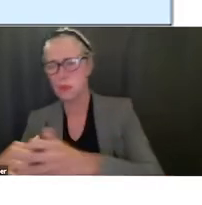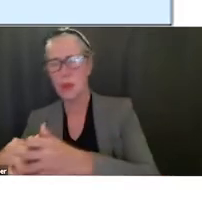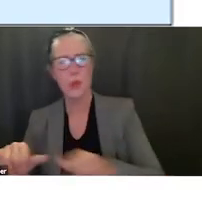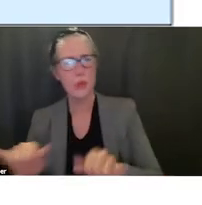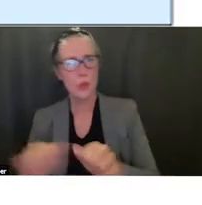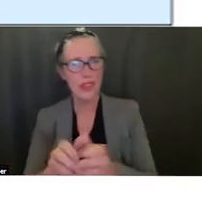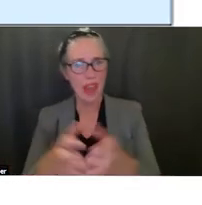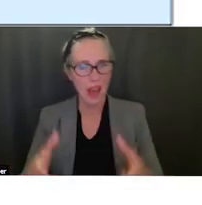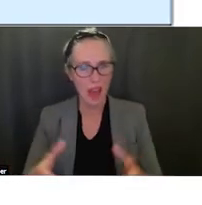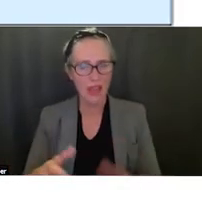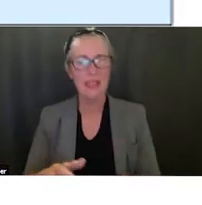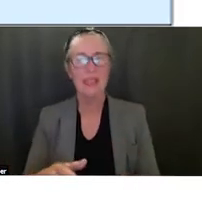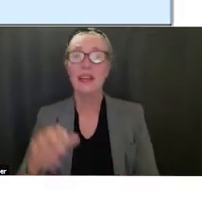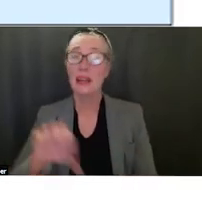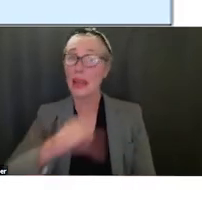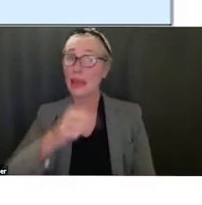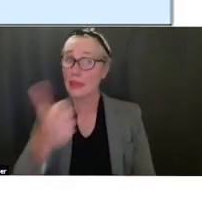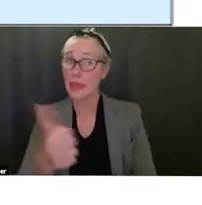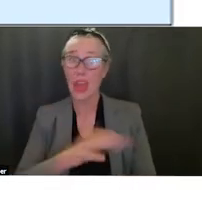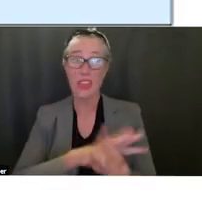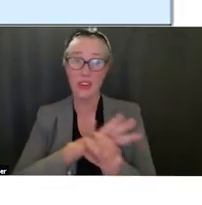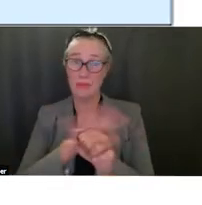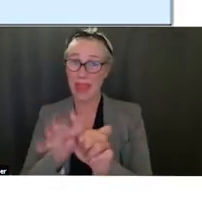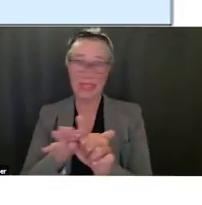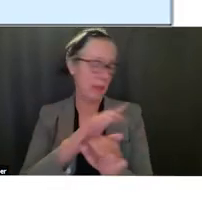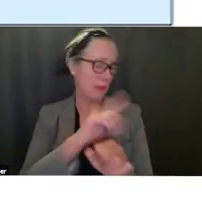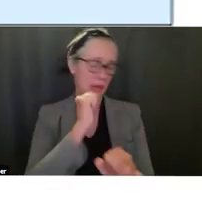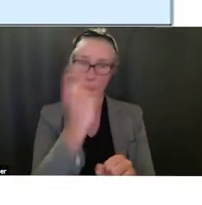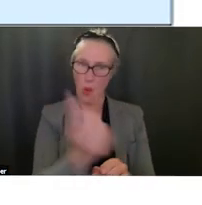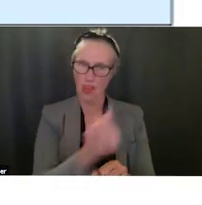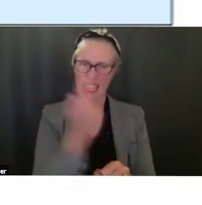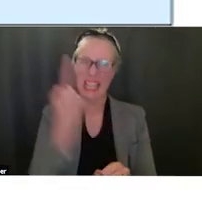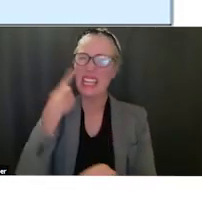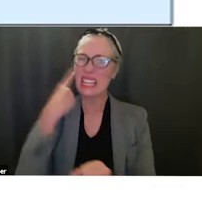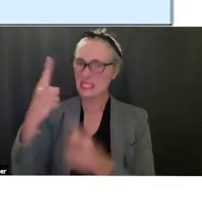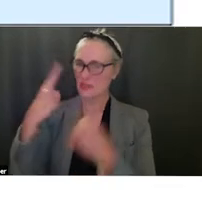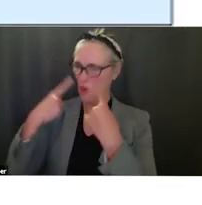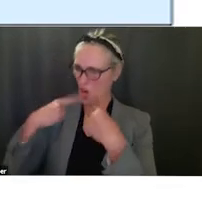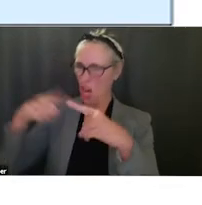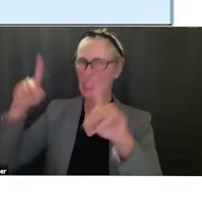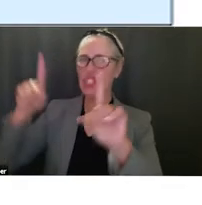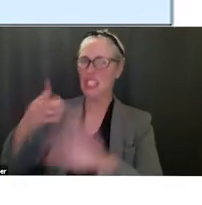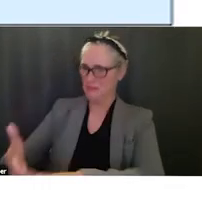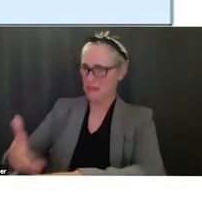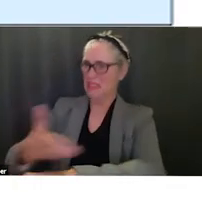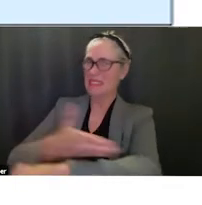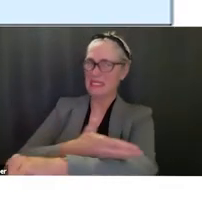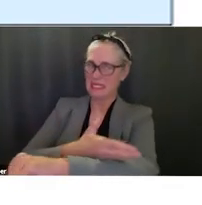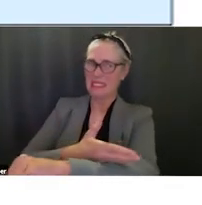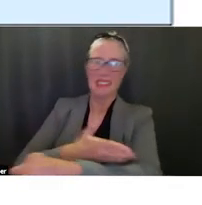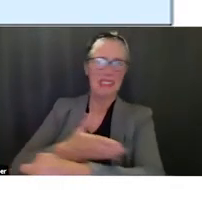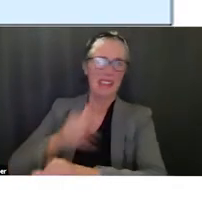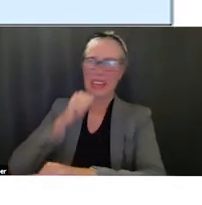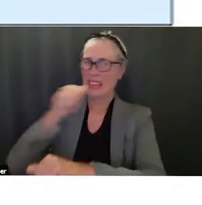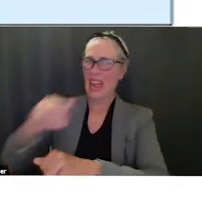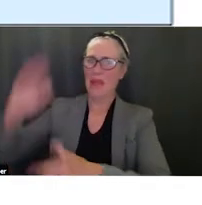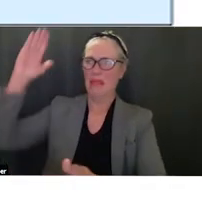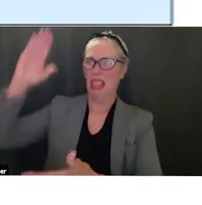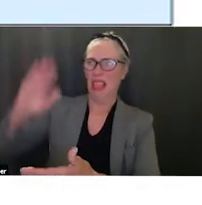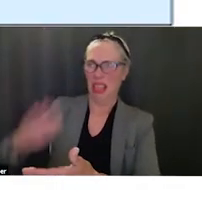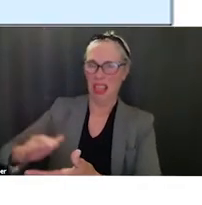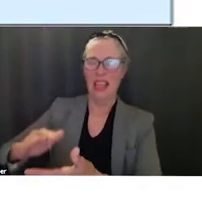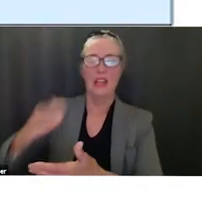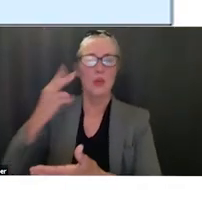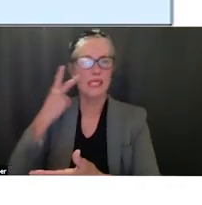the other pandemic which is the achievement gap that we need to address for many of our students in our school district so you'll see here a